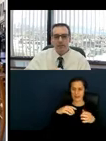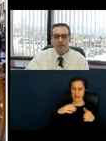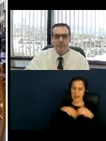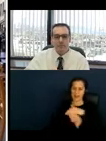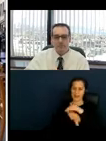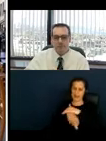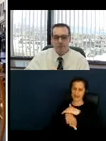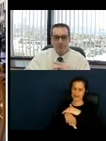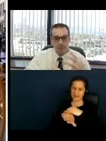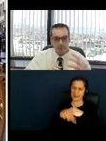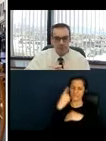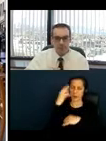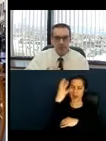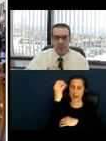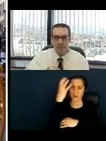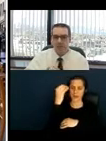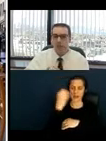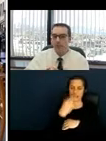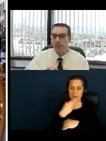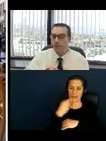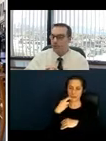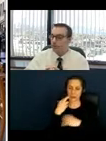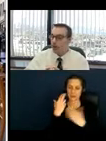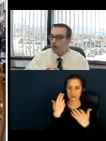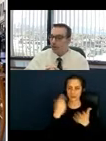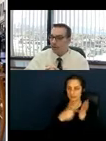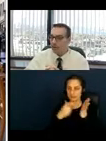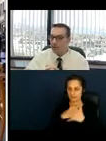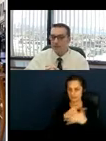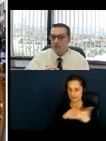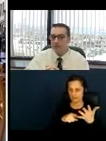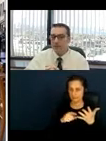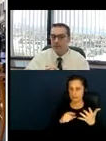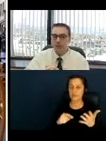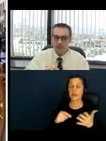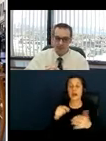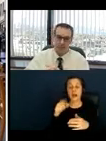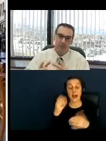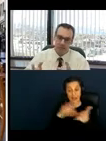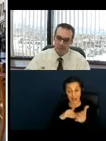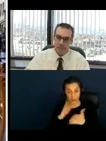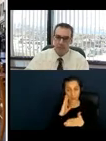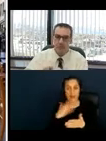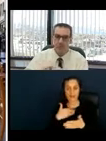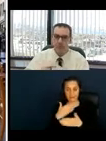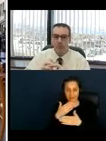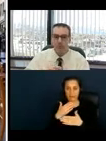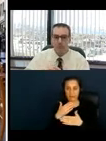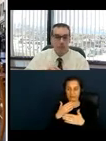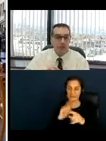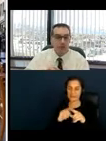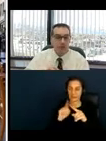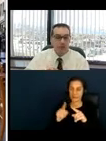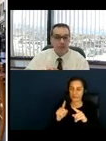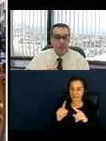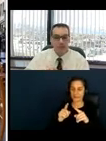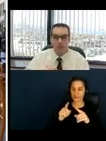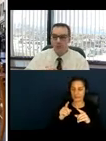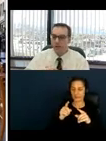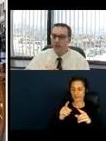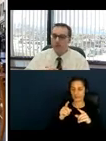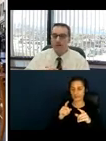some of those items were discussed in the previous slide as they will be crossover obligations. So for example, is there an accessible route to the parklets